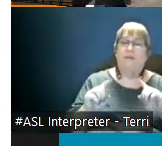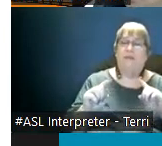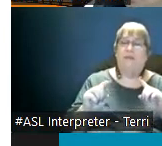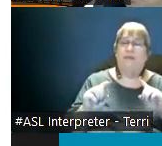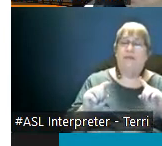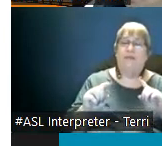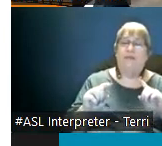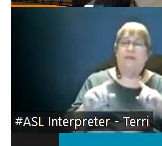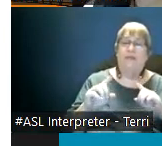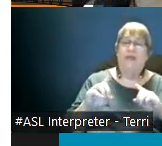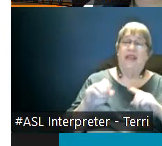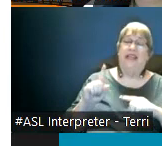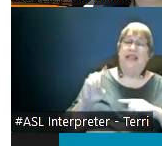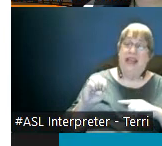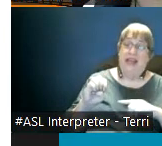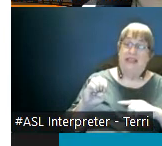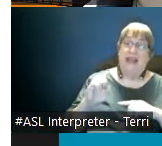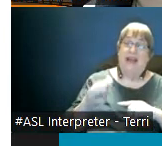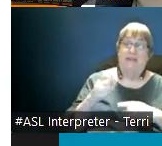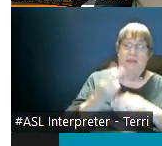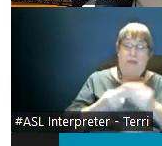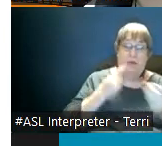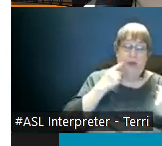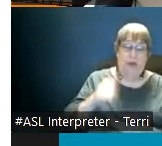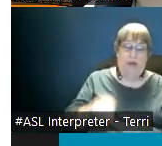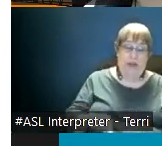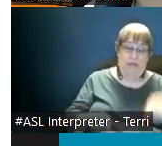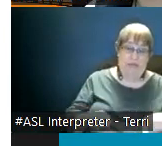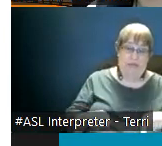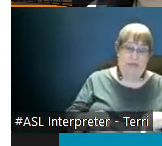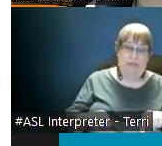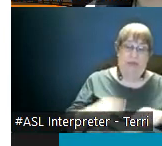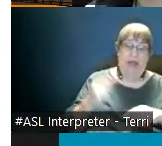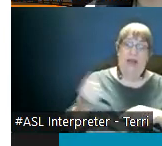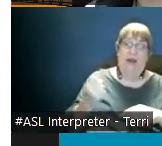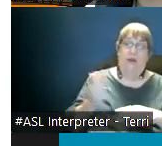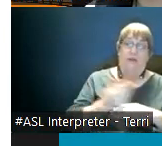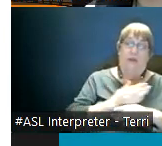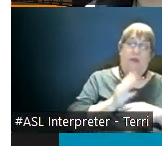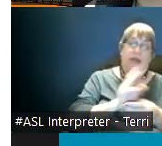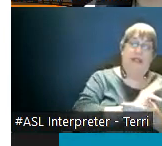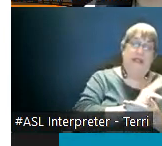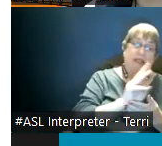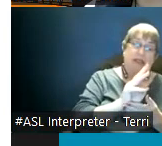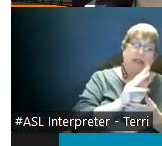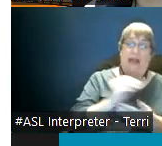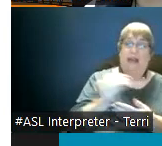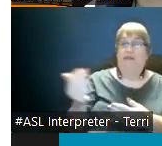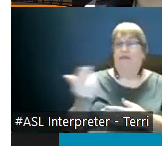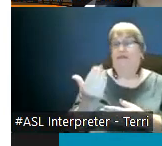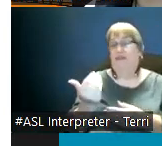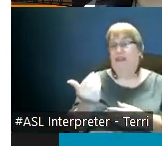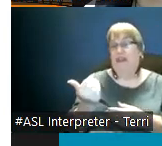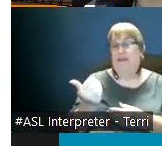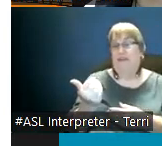the dates are mutually agreed upon so it could be and it always happens between 6 and 15. traditionally speaking